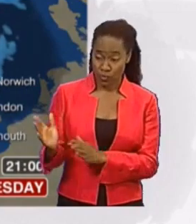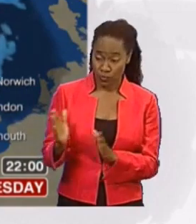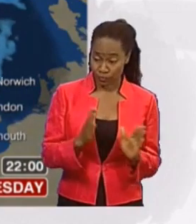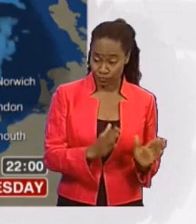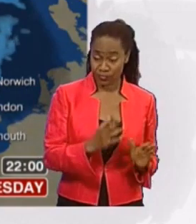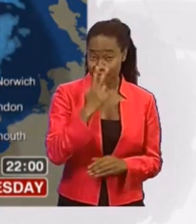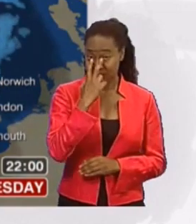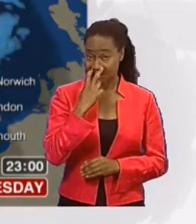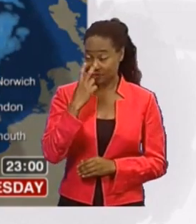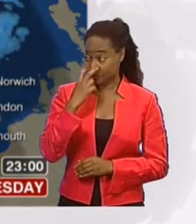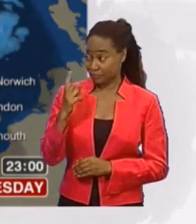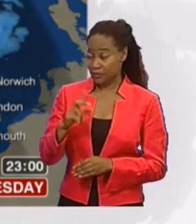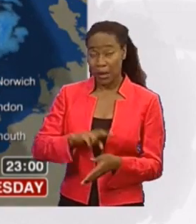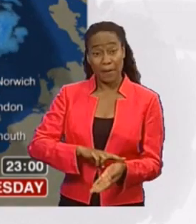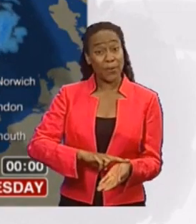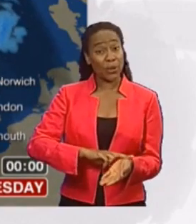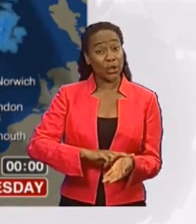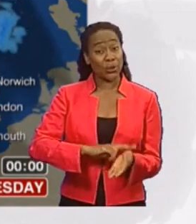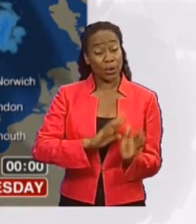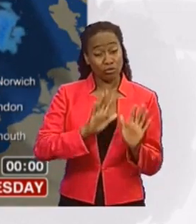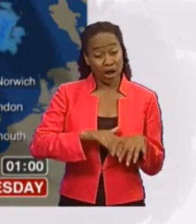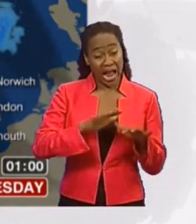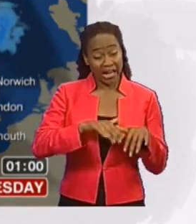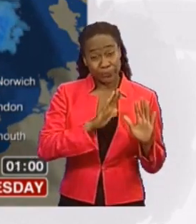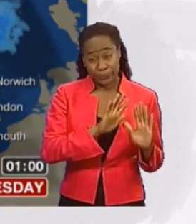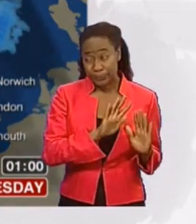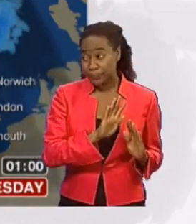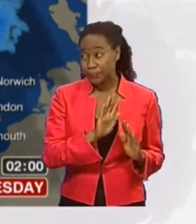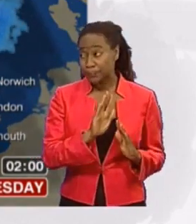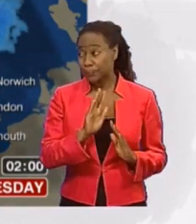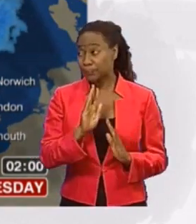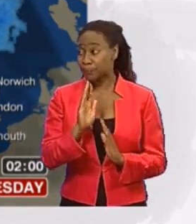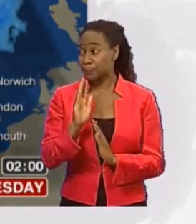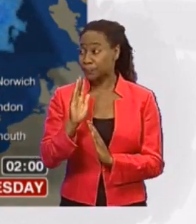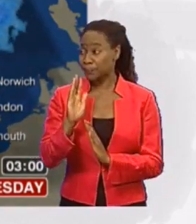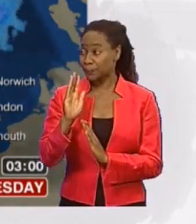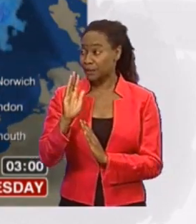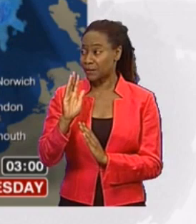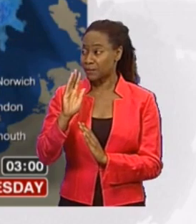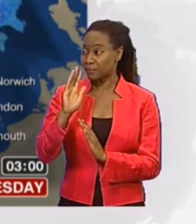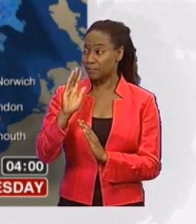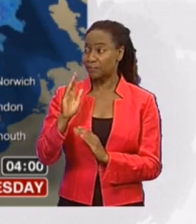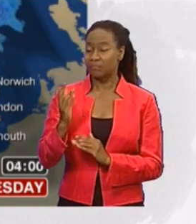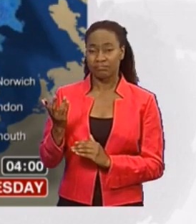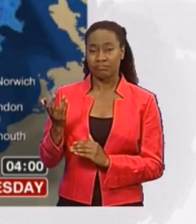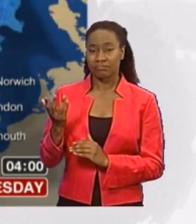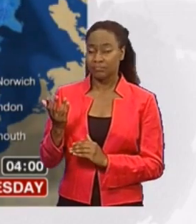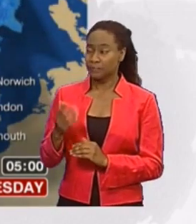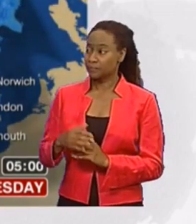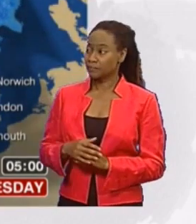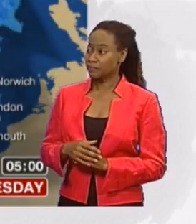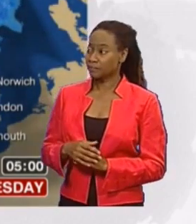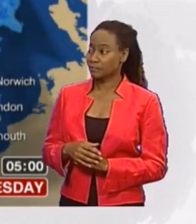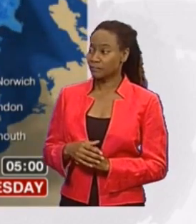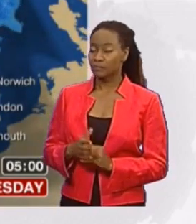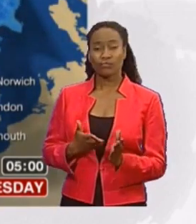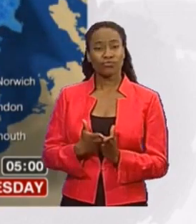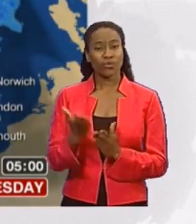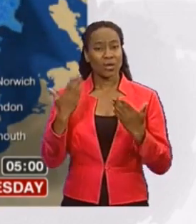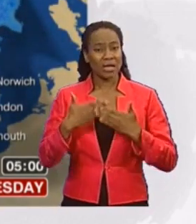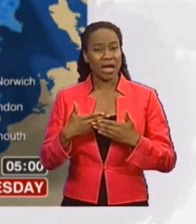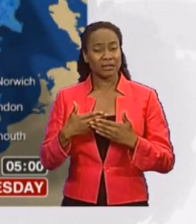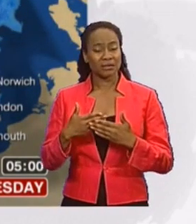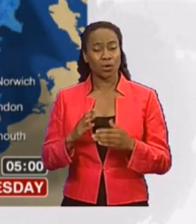notice this bend in the line of blue here, that's our weather front piece of energy and all that humid air coming together. Quite a area of rain, so it's rainy old night in